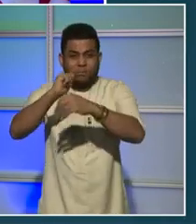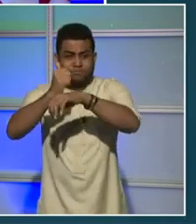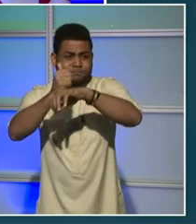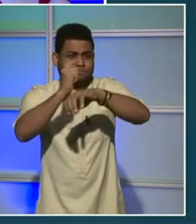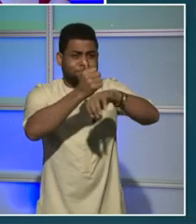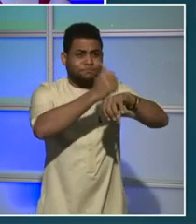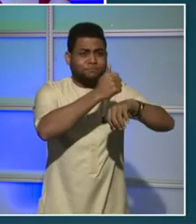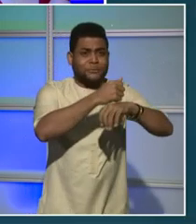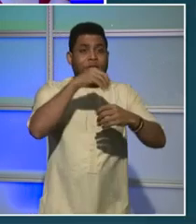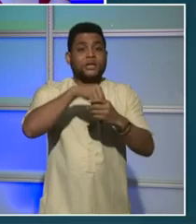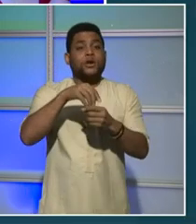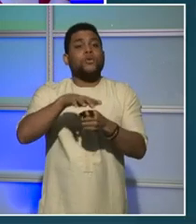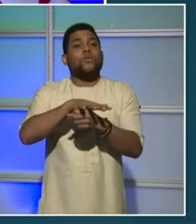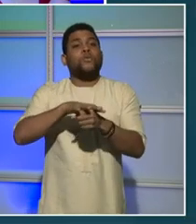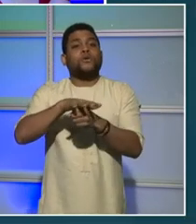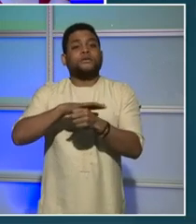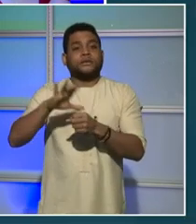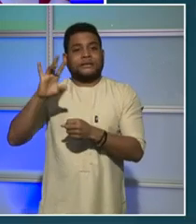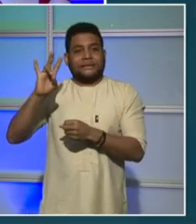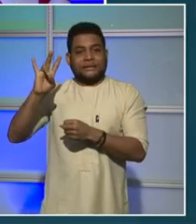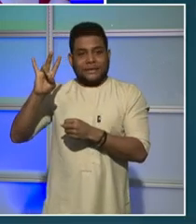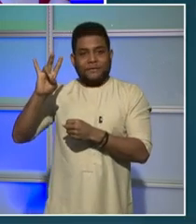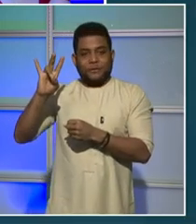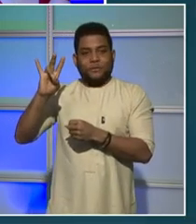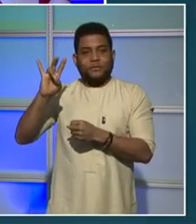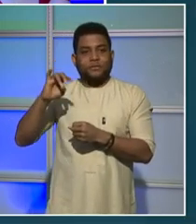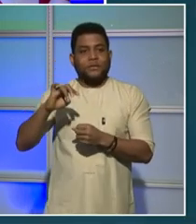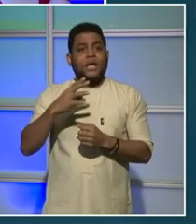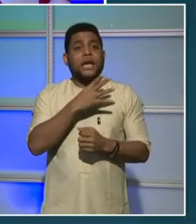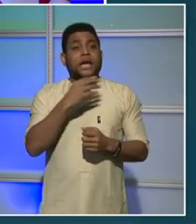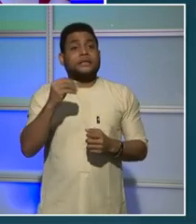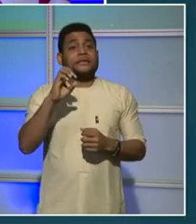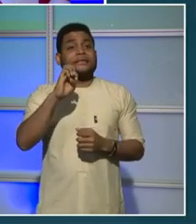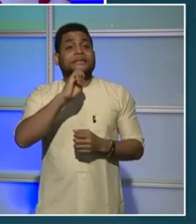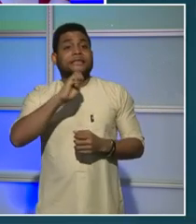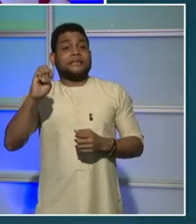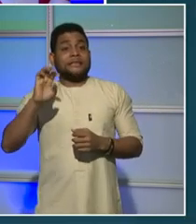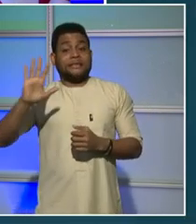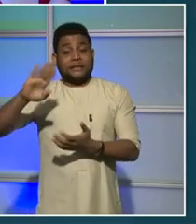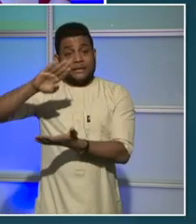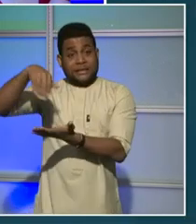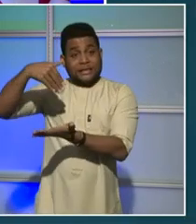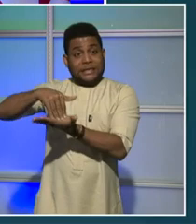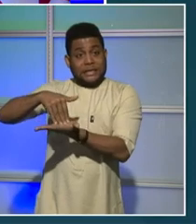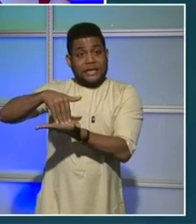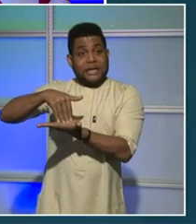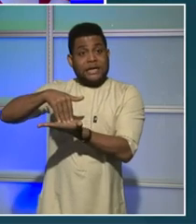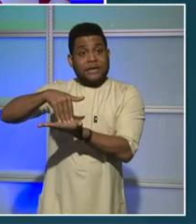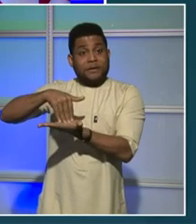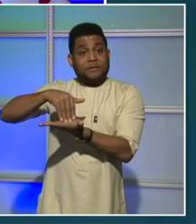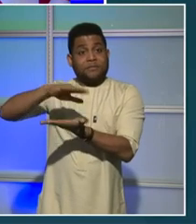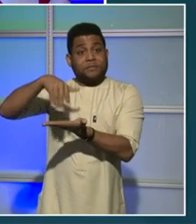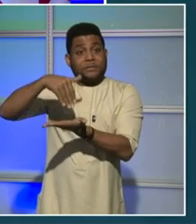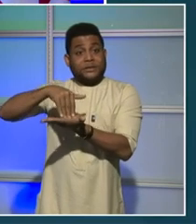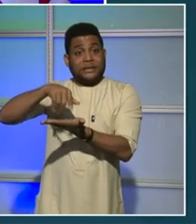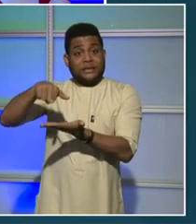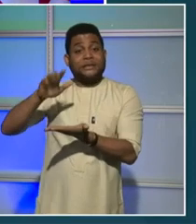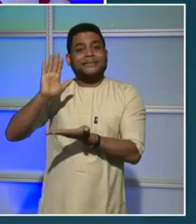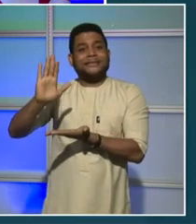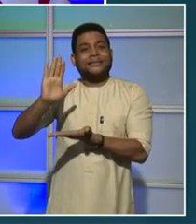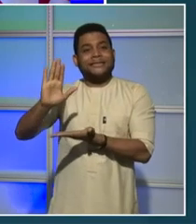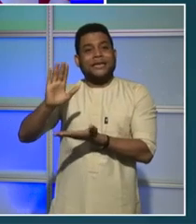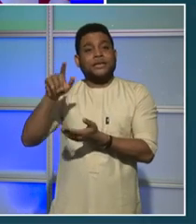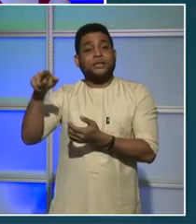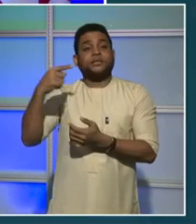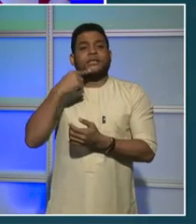East Men's Shelter at the St. Elizabeth's Campus, which is going to transform the way we deliver services to men who